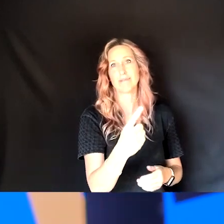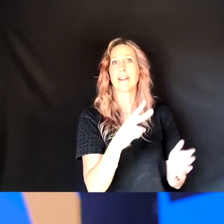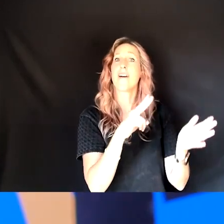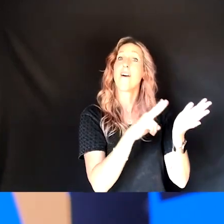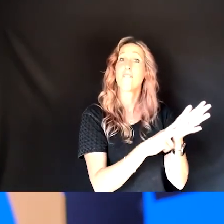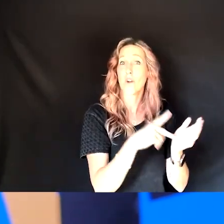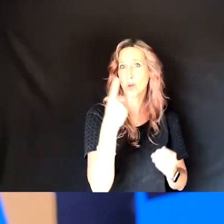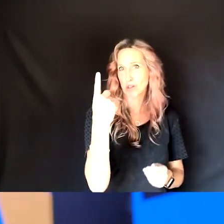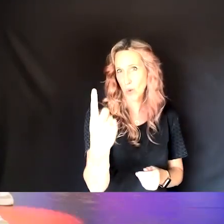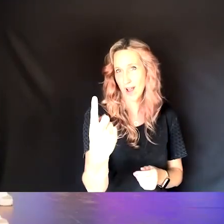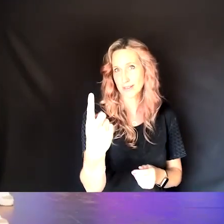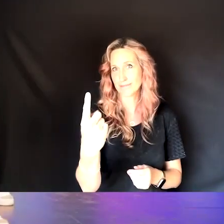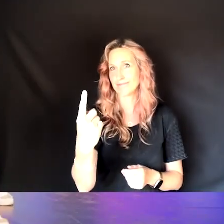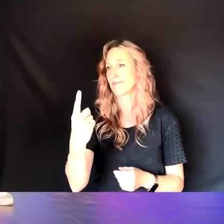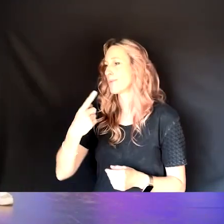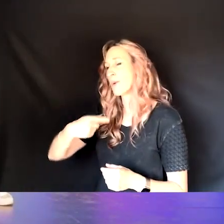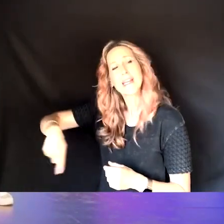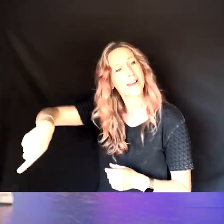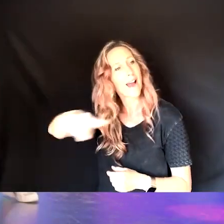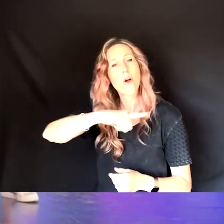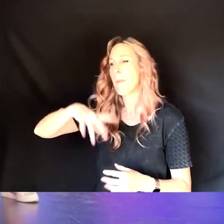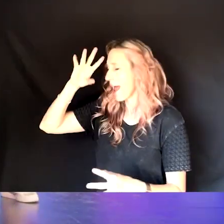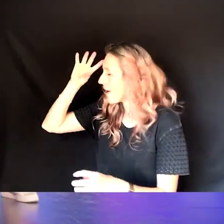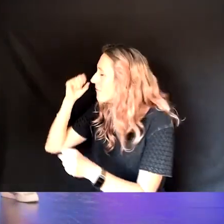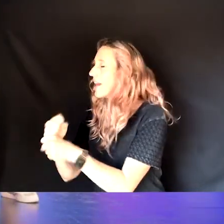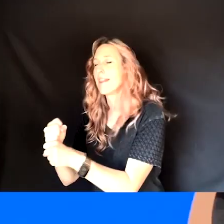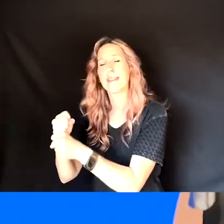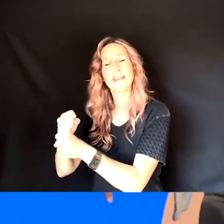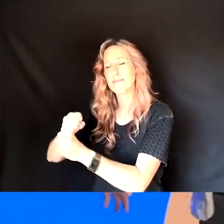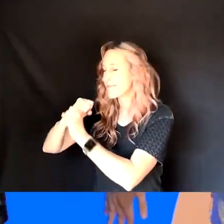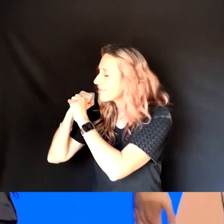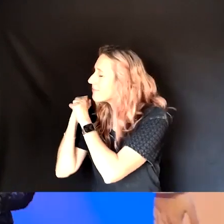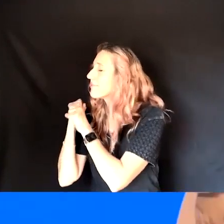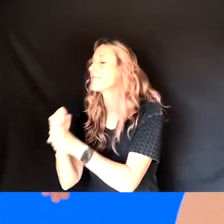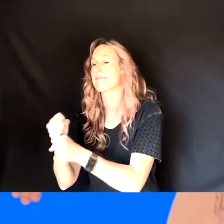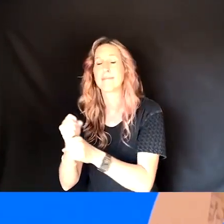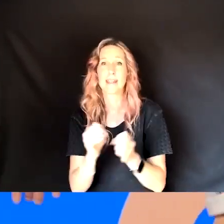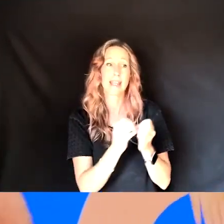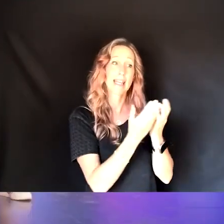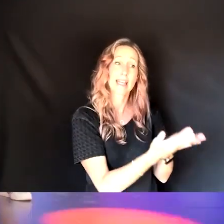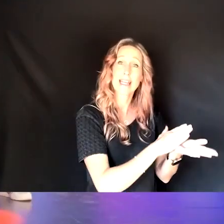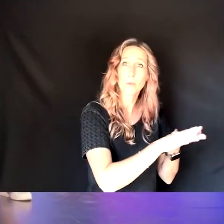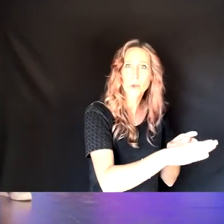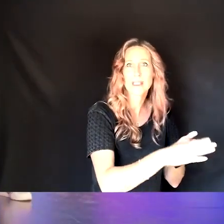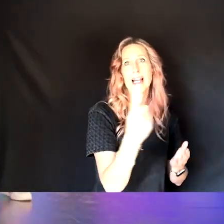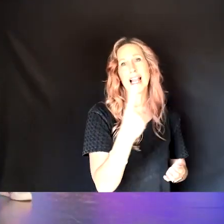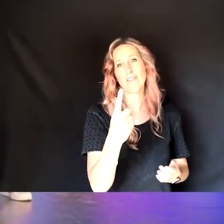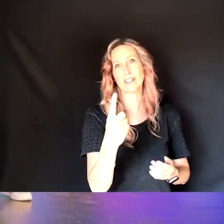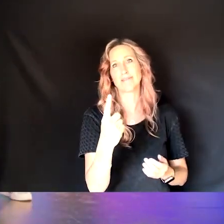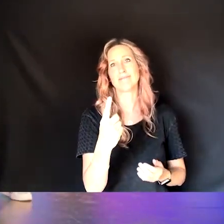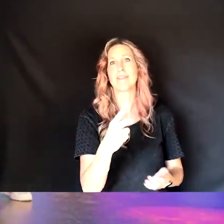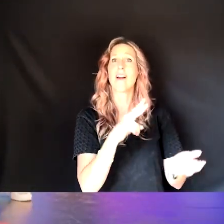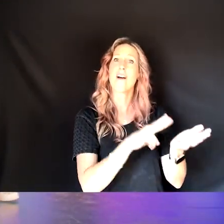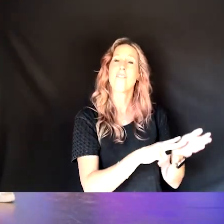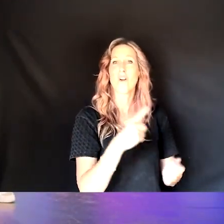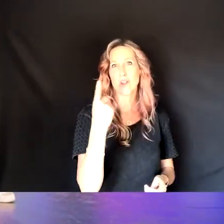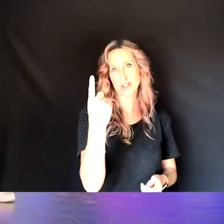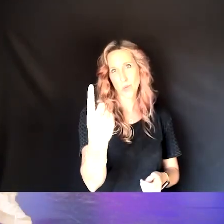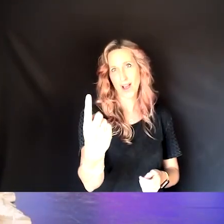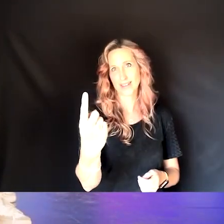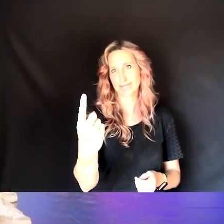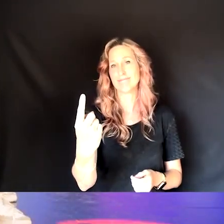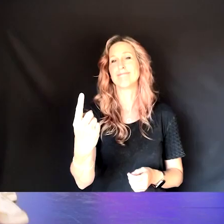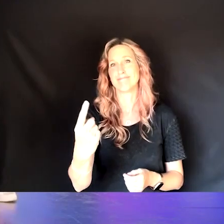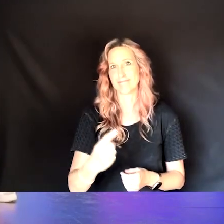verse